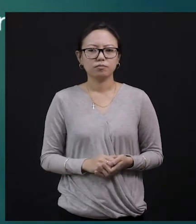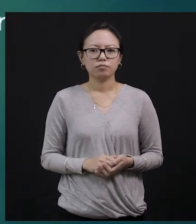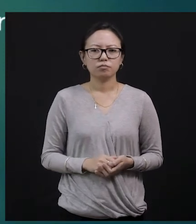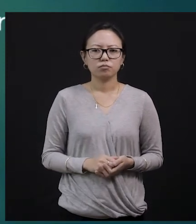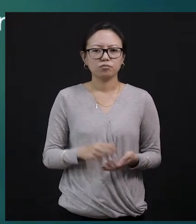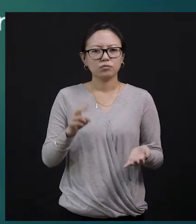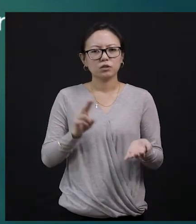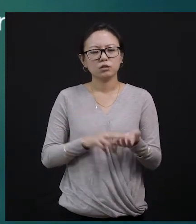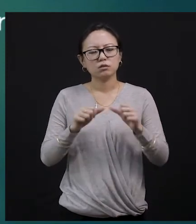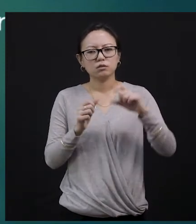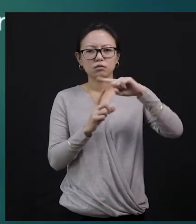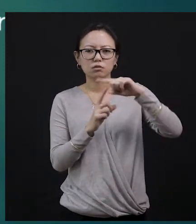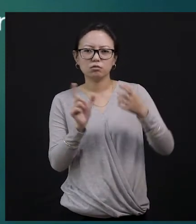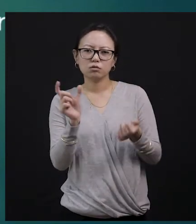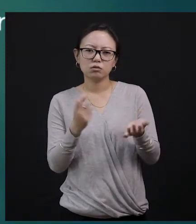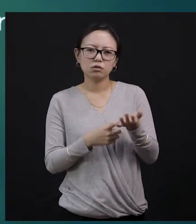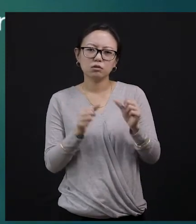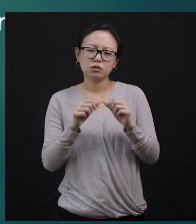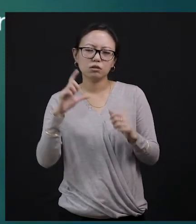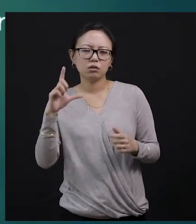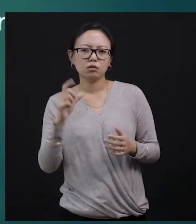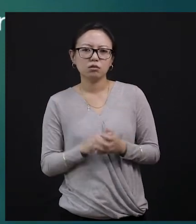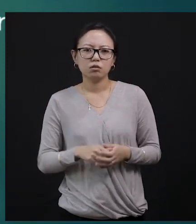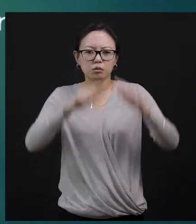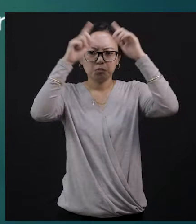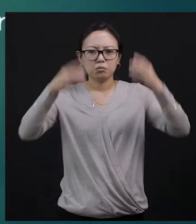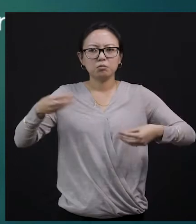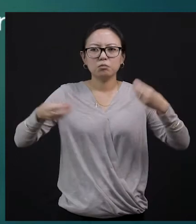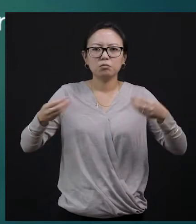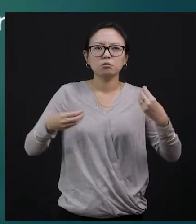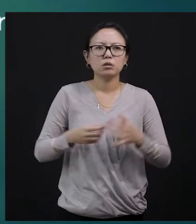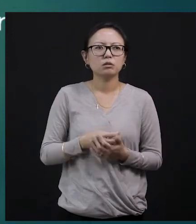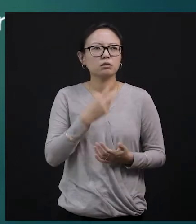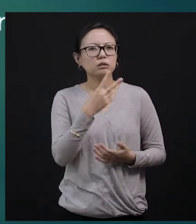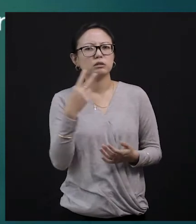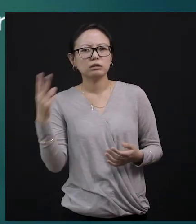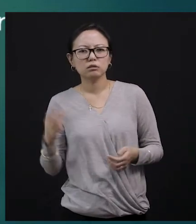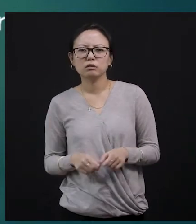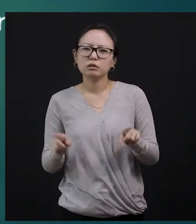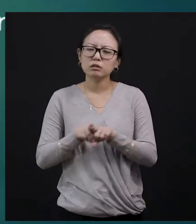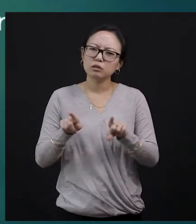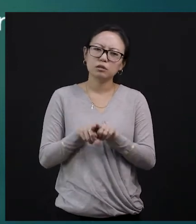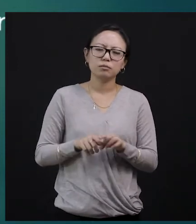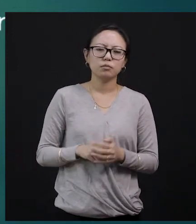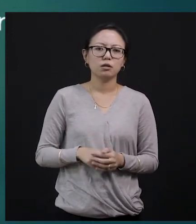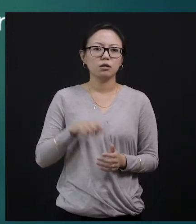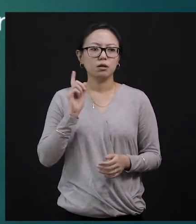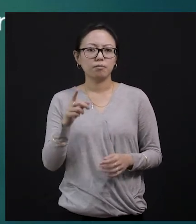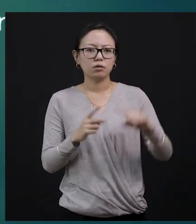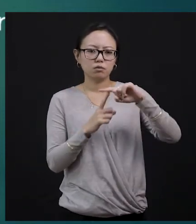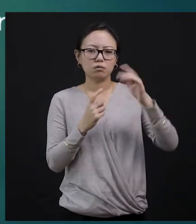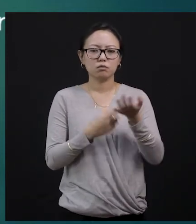if you go to a cloth store, you will just find cloths. But in a dread fear, it's not like that. You will find all kinds of products there. You will find